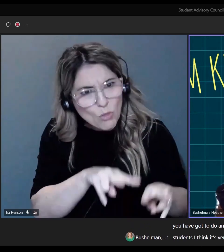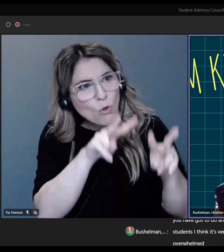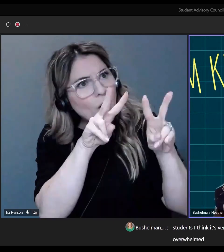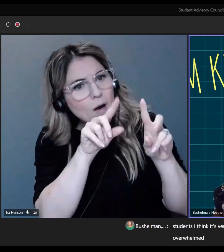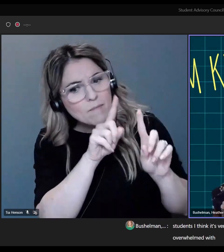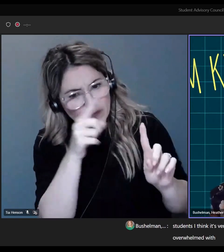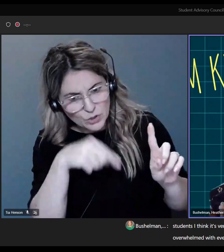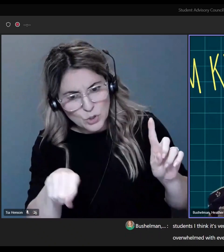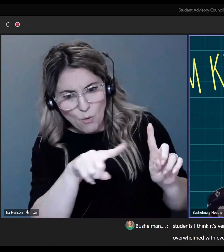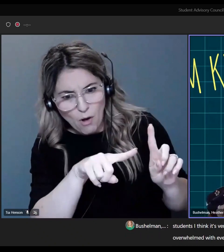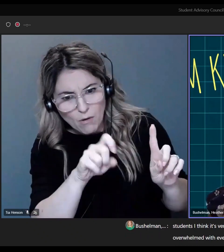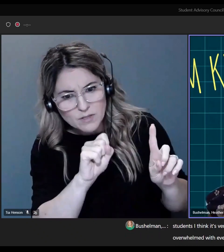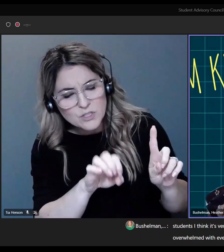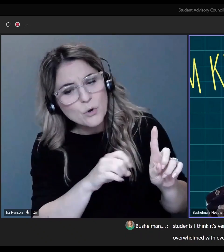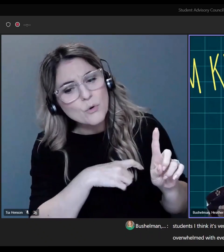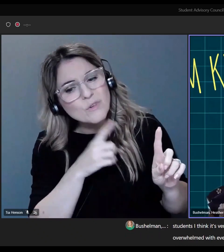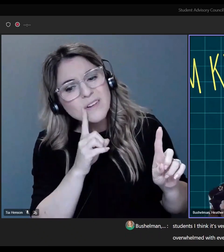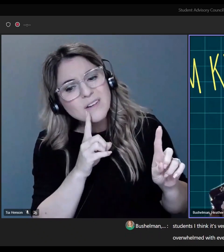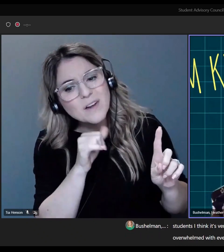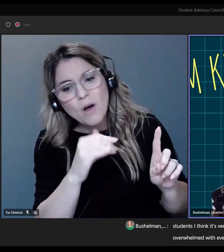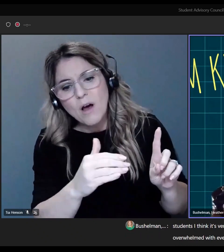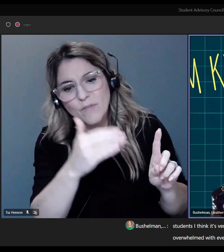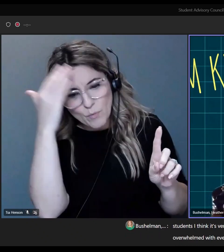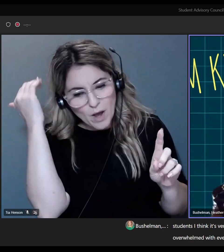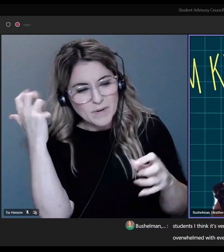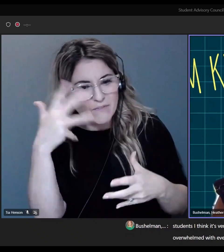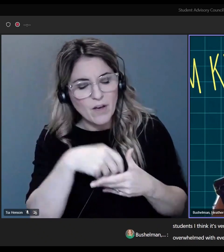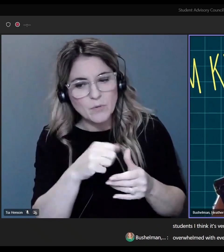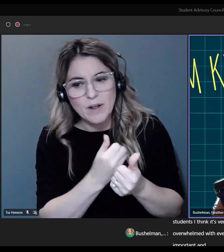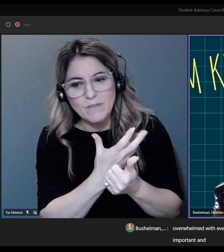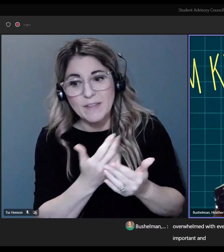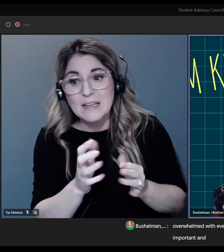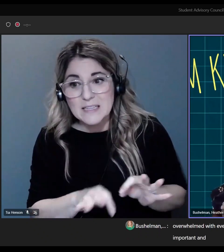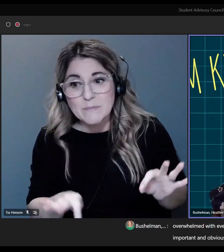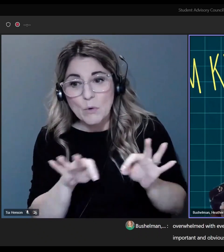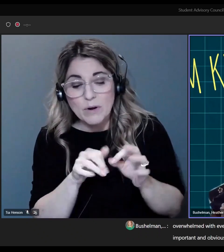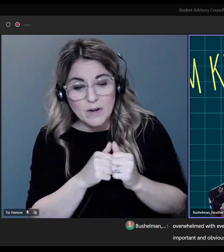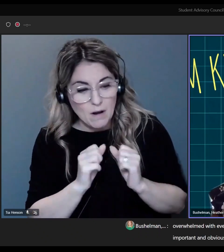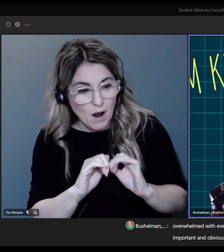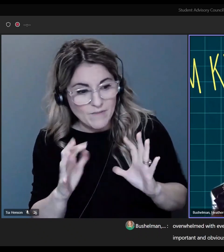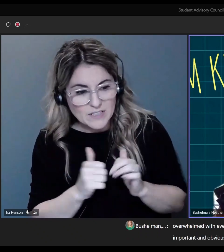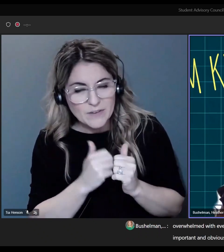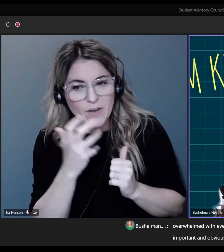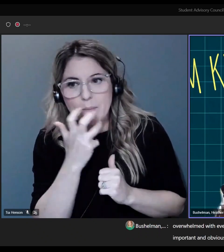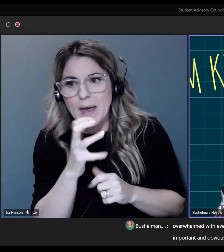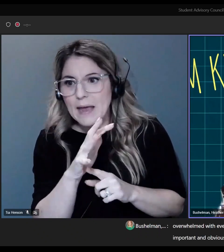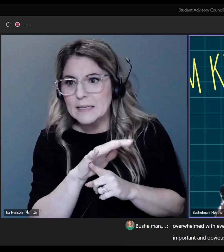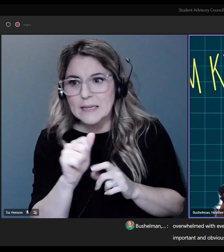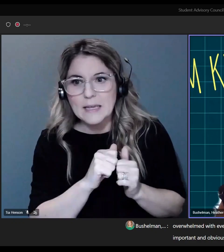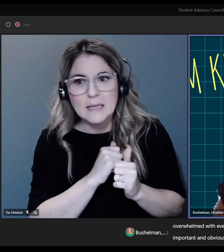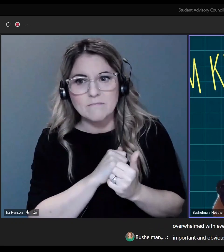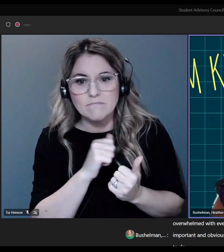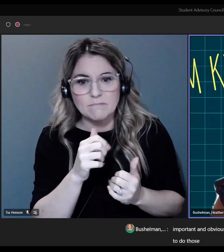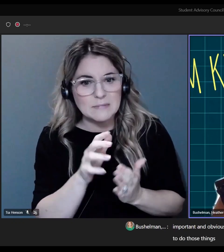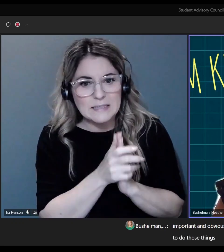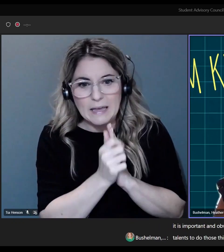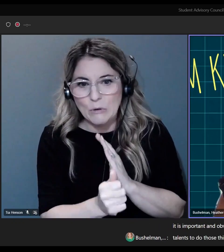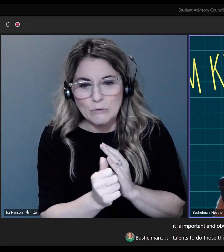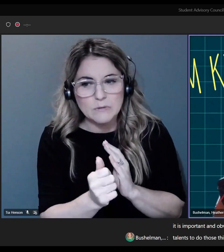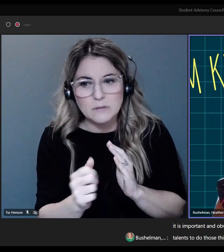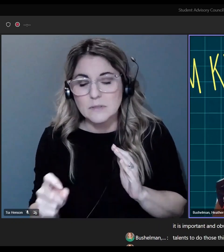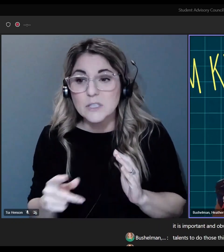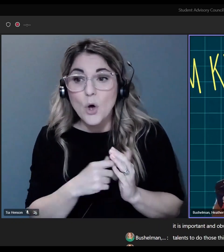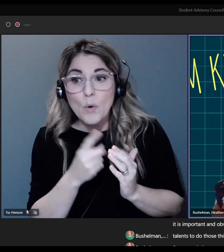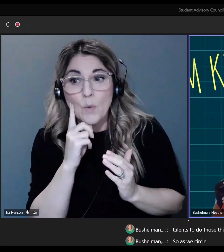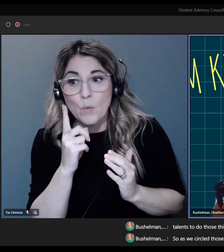with everything you're involved in, because it is important. And obviously, you have amazing skills and talents to do those things. So,